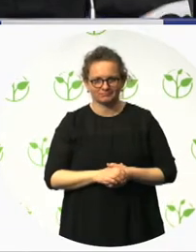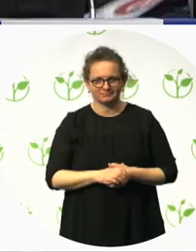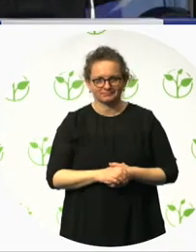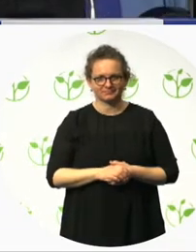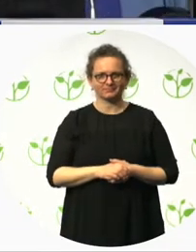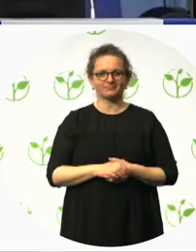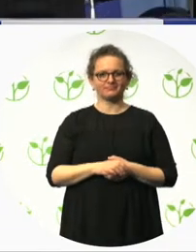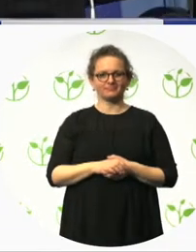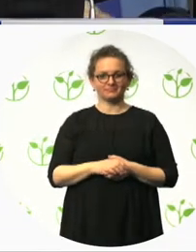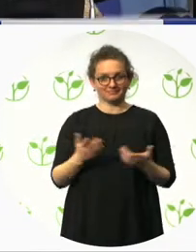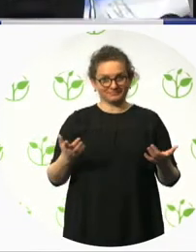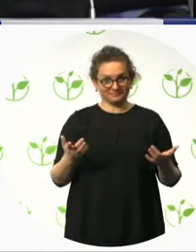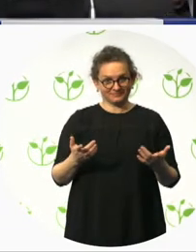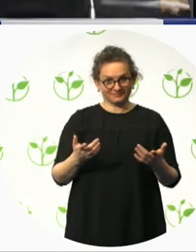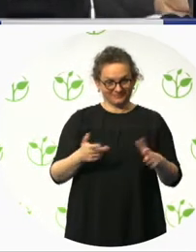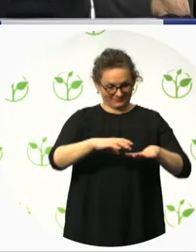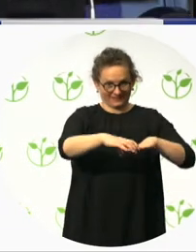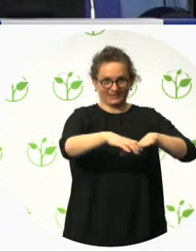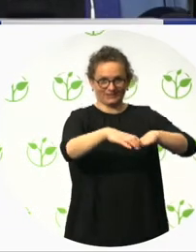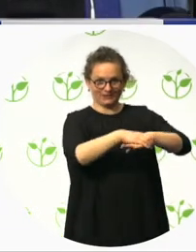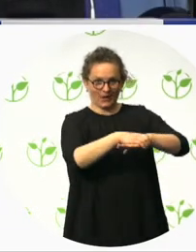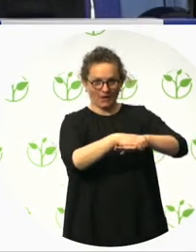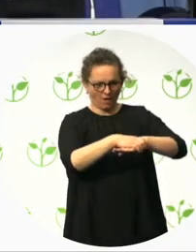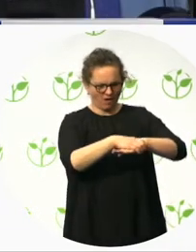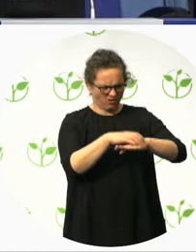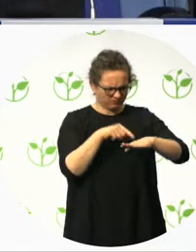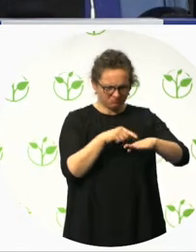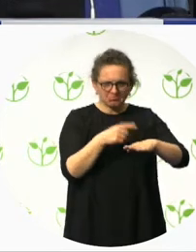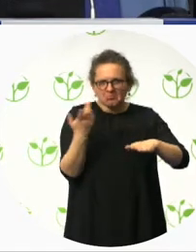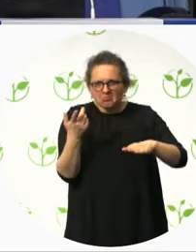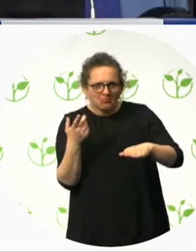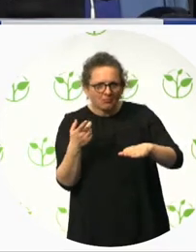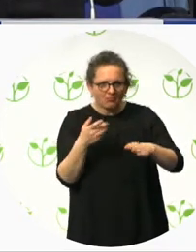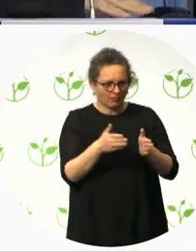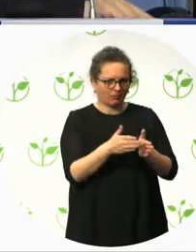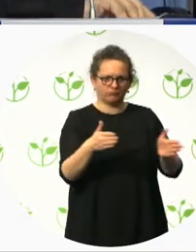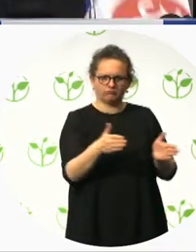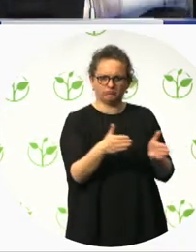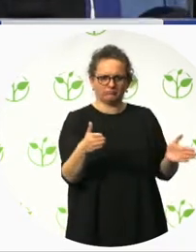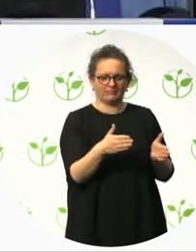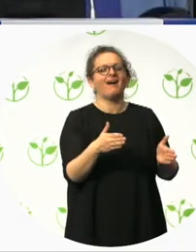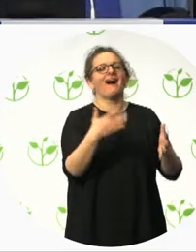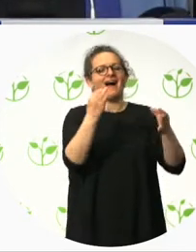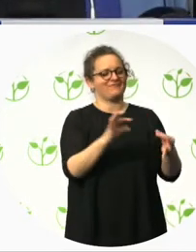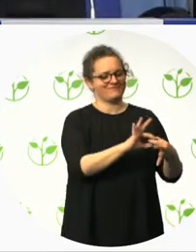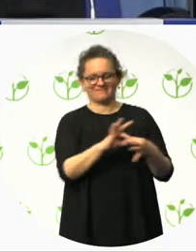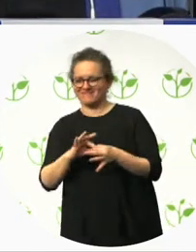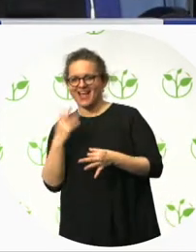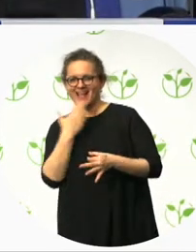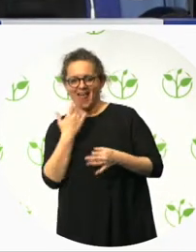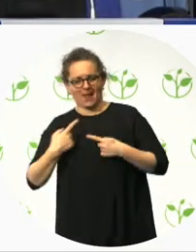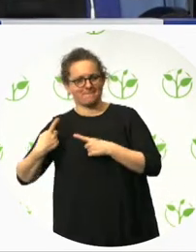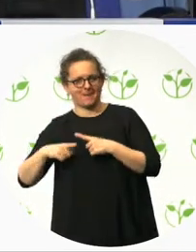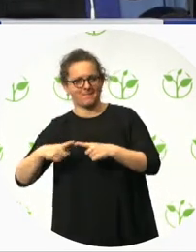women. So a square and cool colours for men, like the one I'm showing, and circles and warm